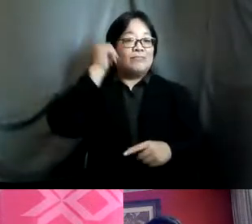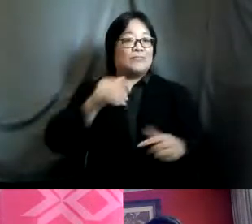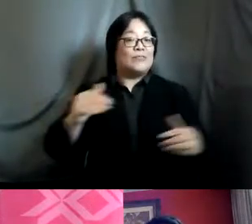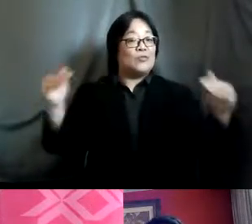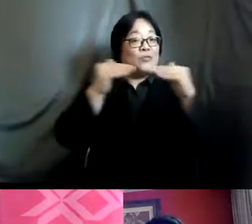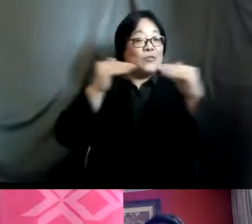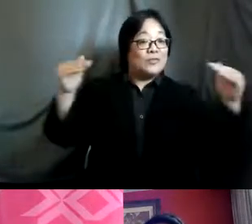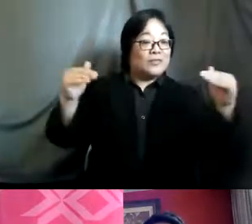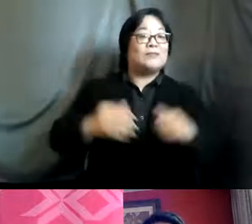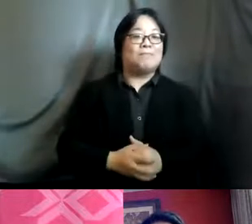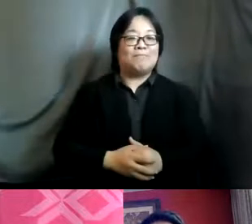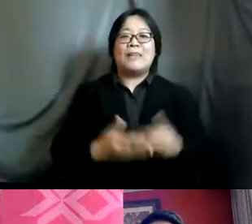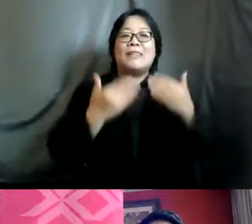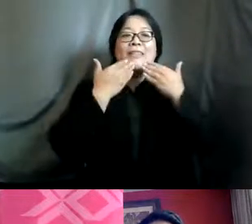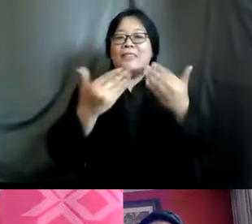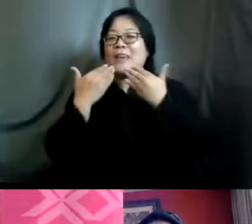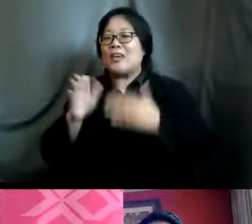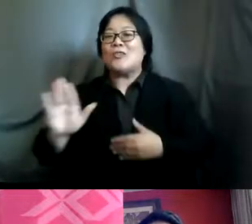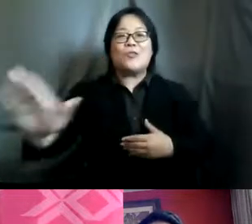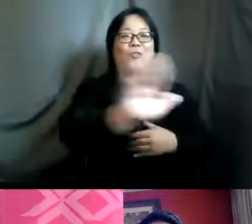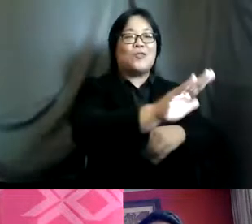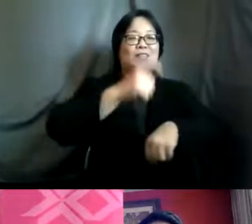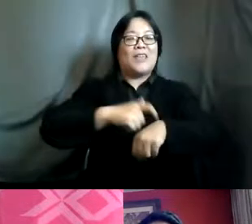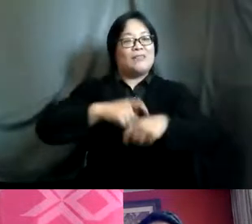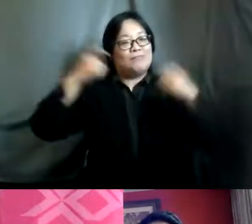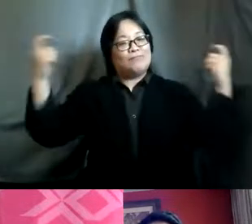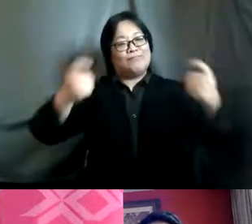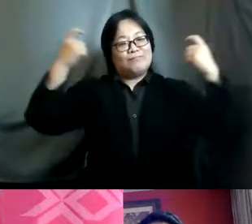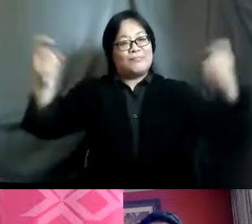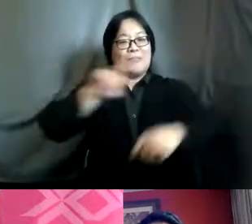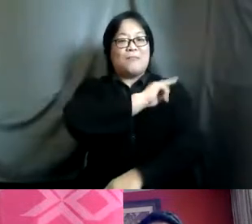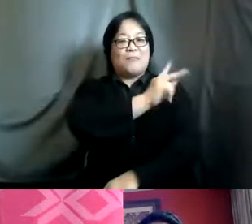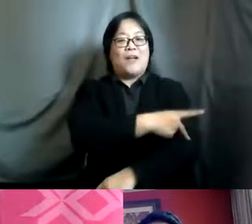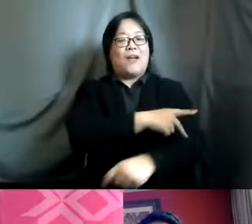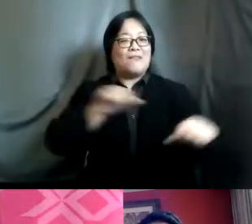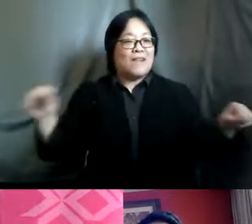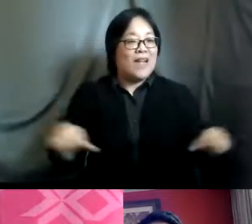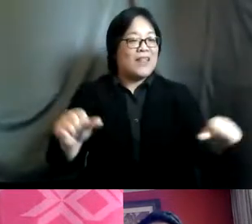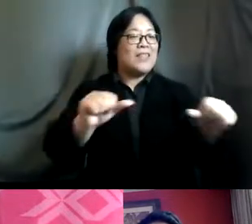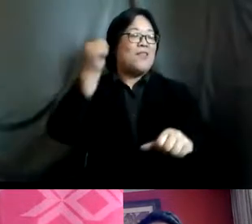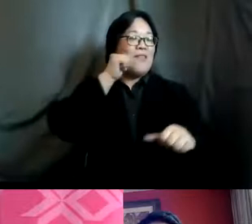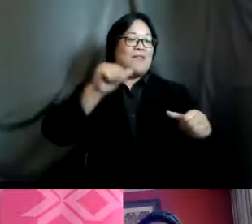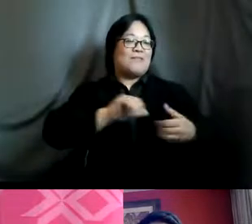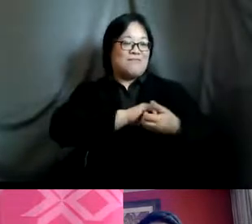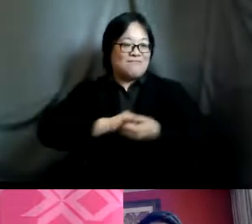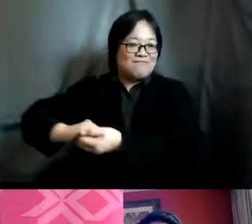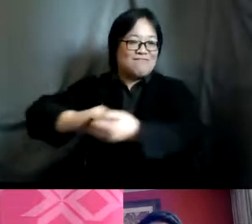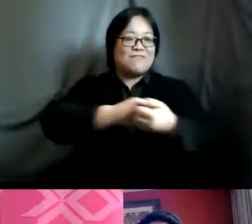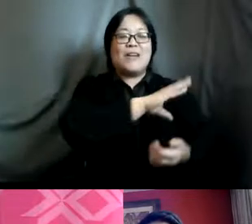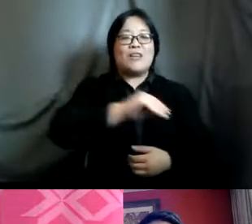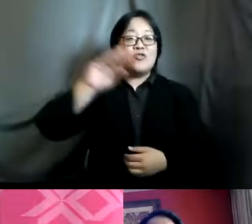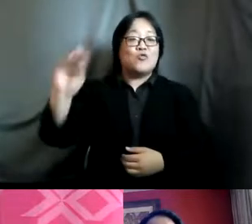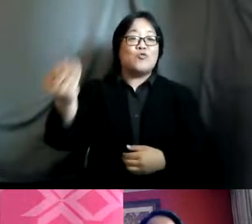thank you for making the time to join us in celebrating the power of activism feminist solidarity and youth leadership